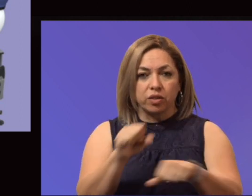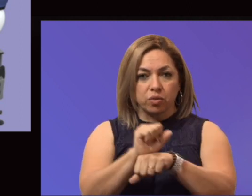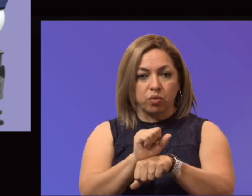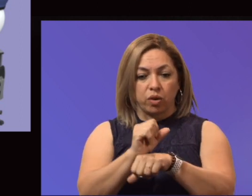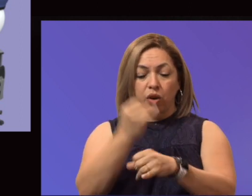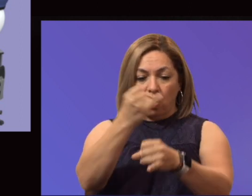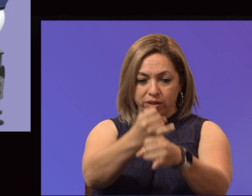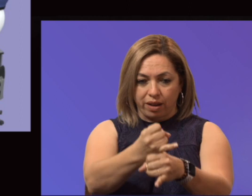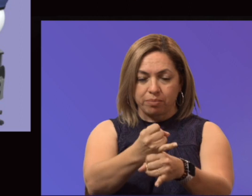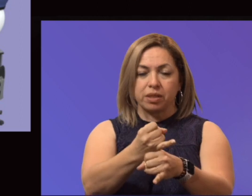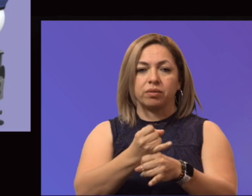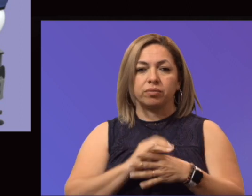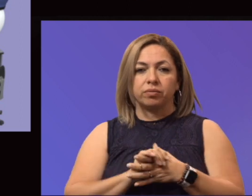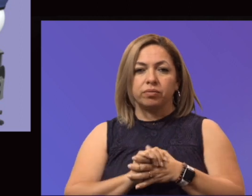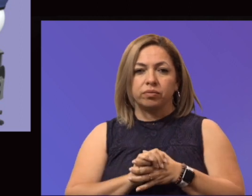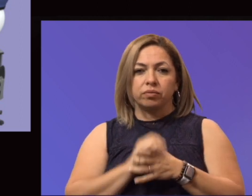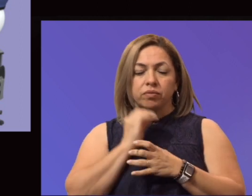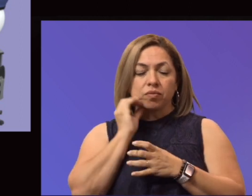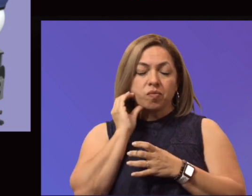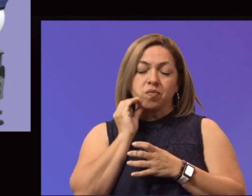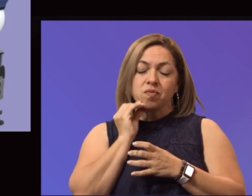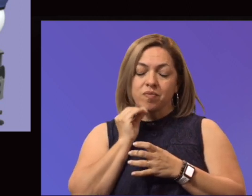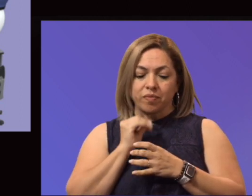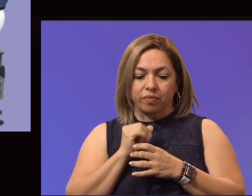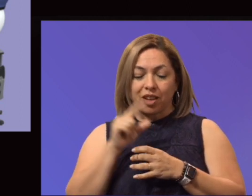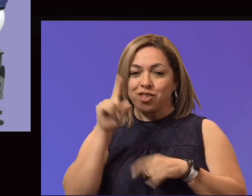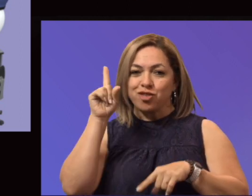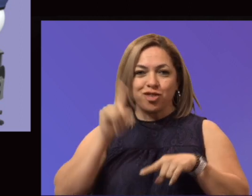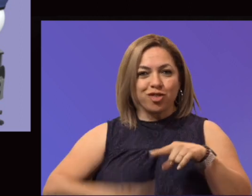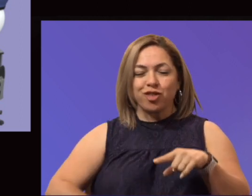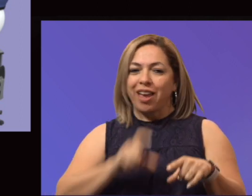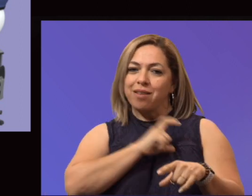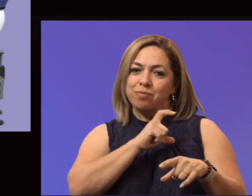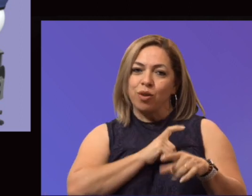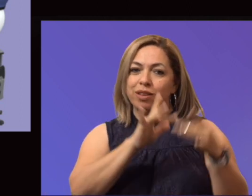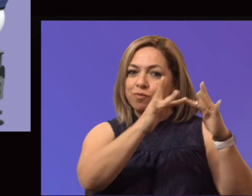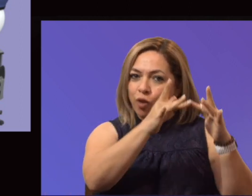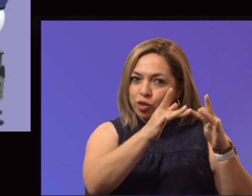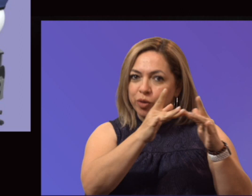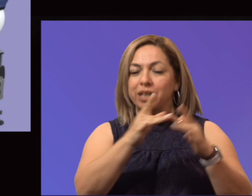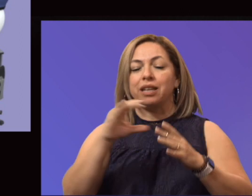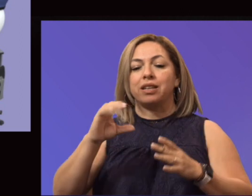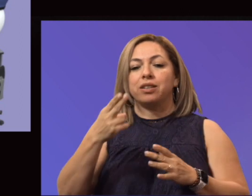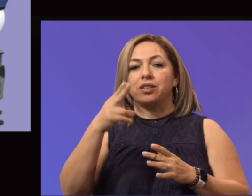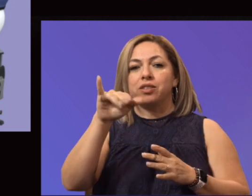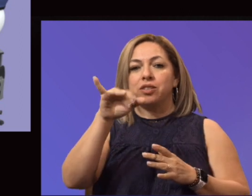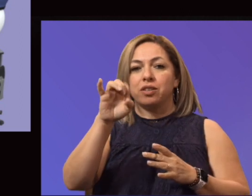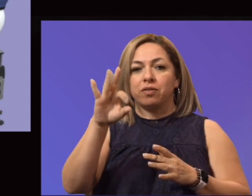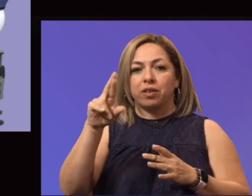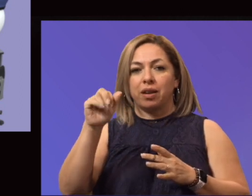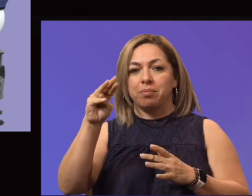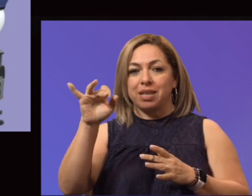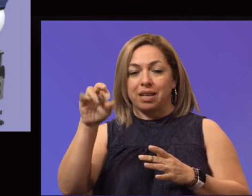throughout. You can't police virtually and so I want to provide kudos to Chief Ramirez and his officers. The department